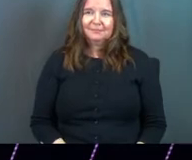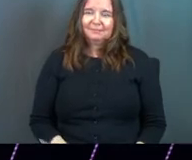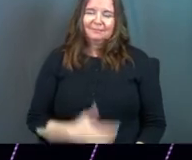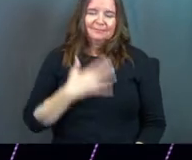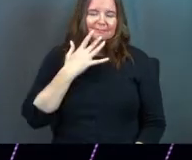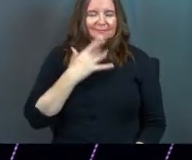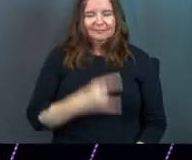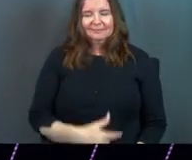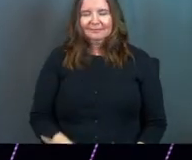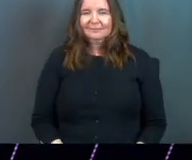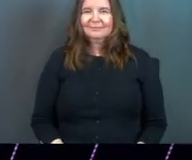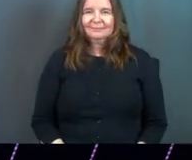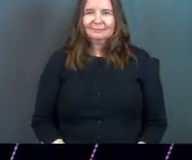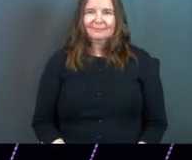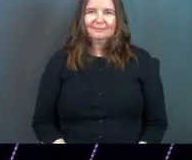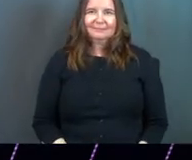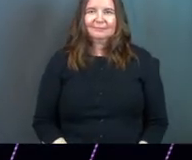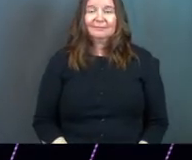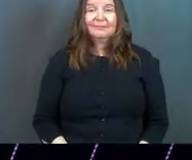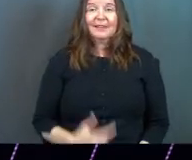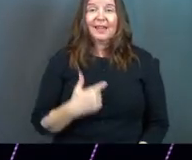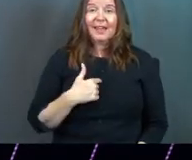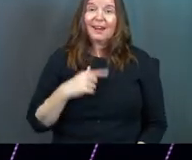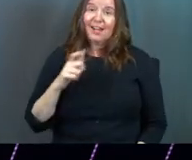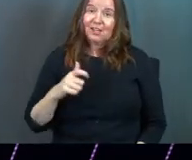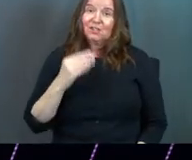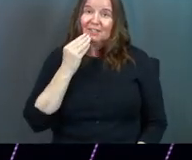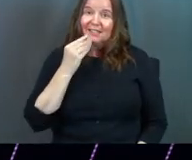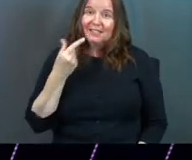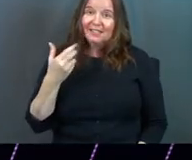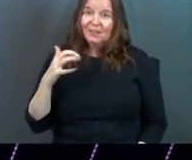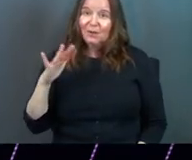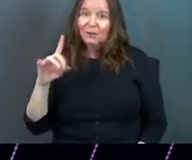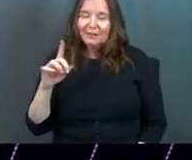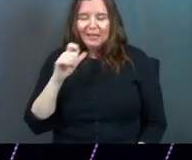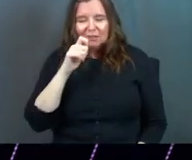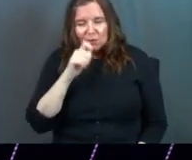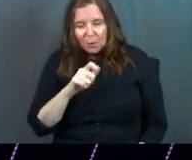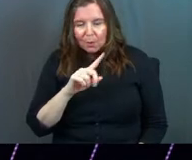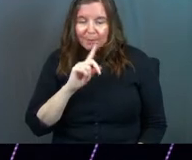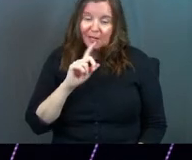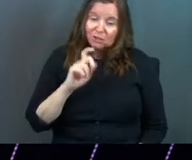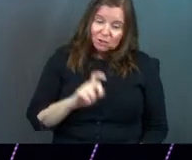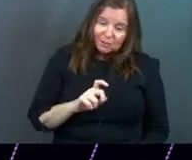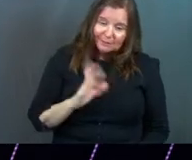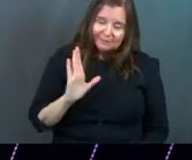It's so good. And I should eat the grilled and I don't. I should.